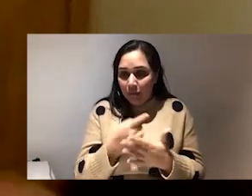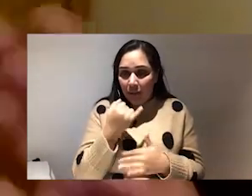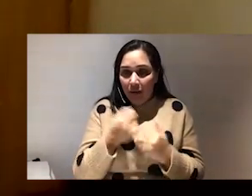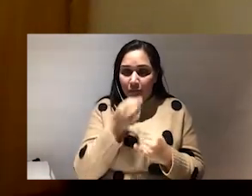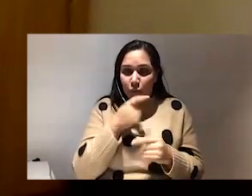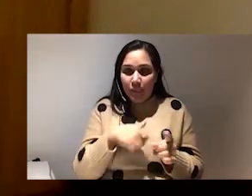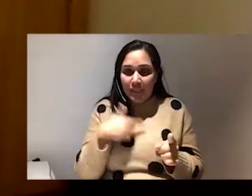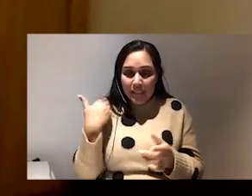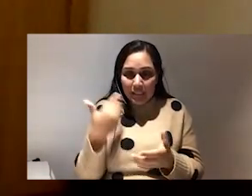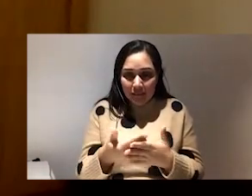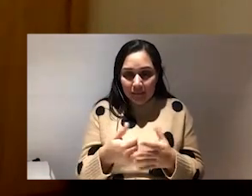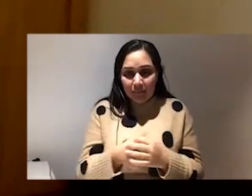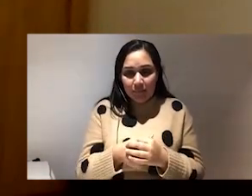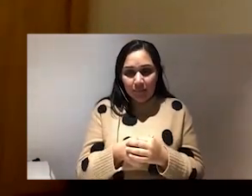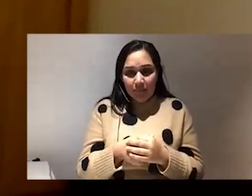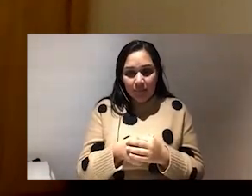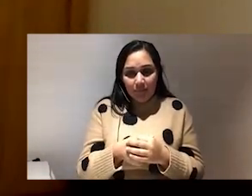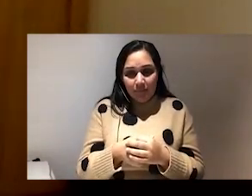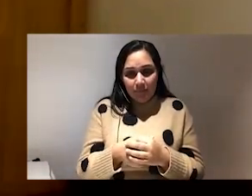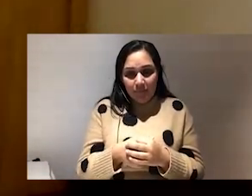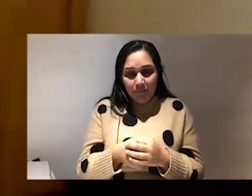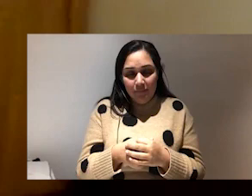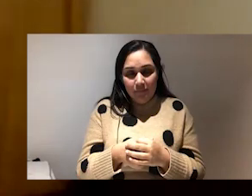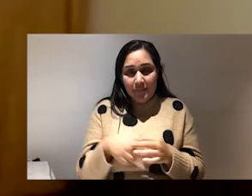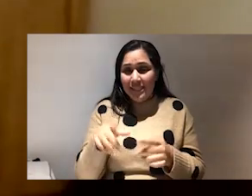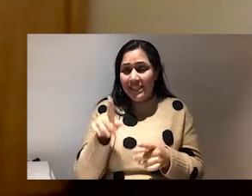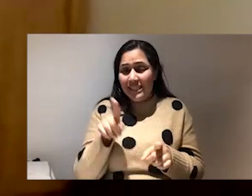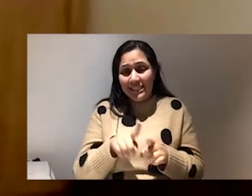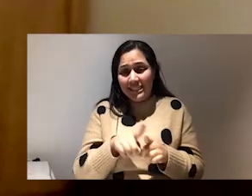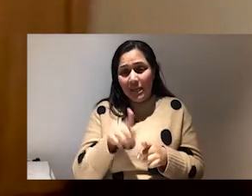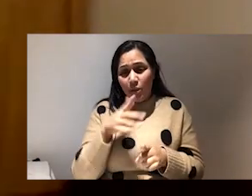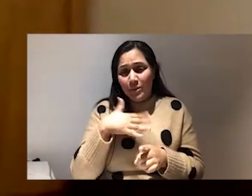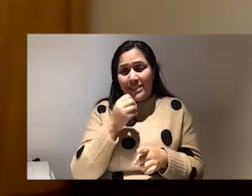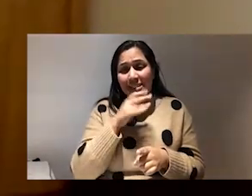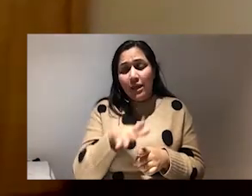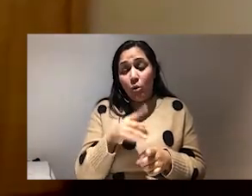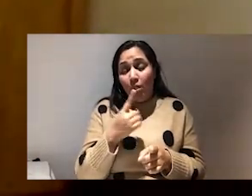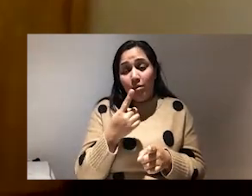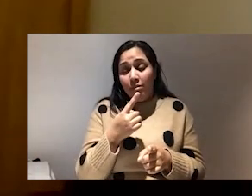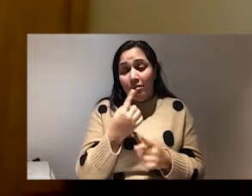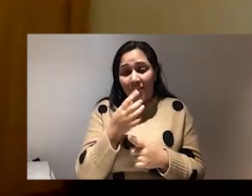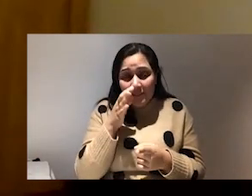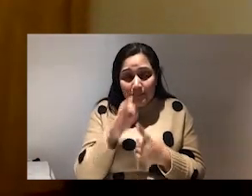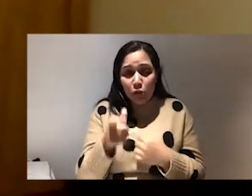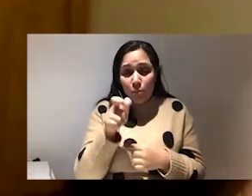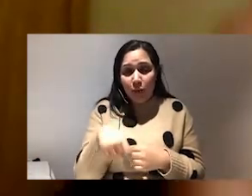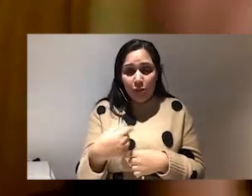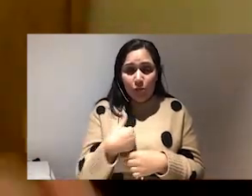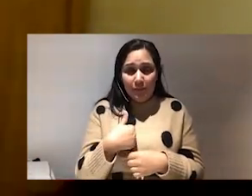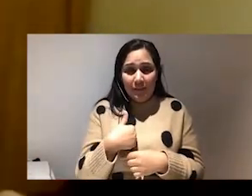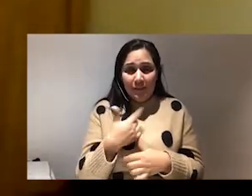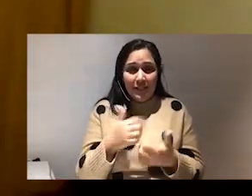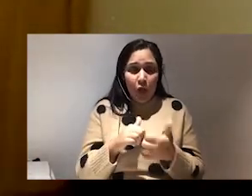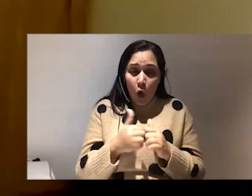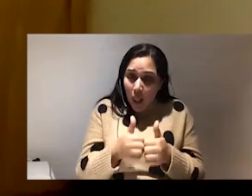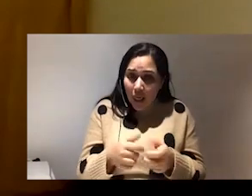was in this book. So yeah, I just wanted to let you know, you're a very special person to me, not just as a colleague, but as a friend. You are